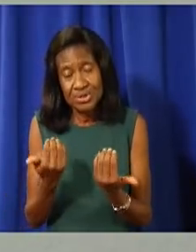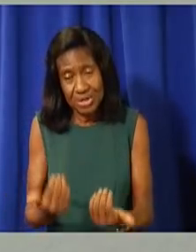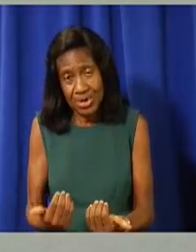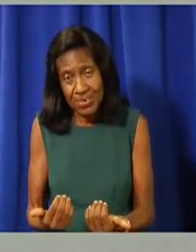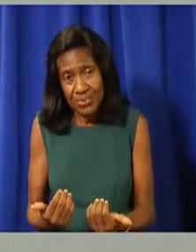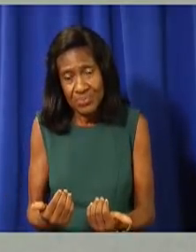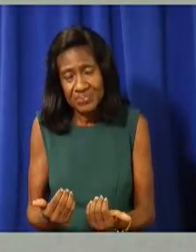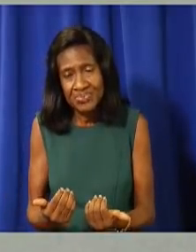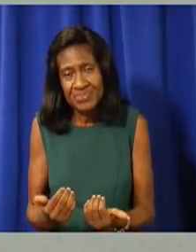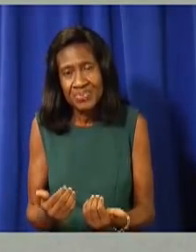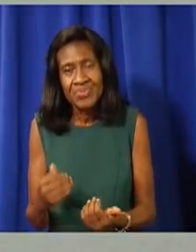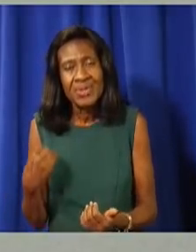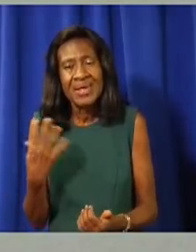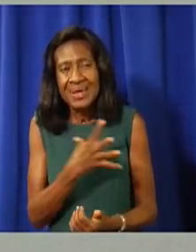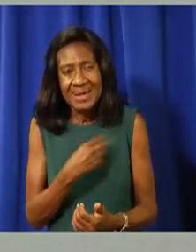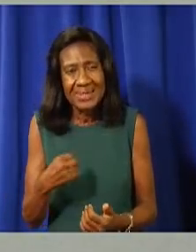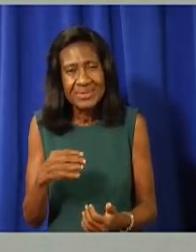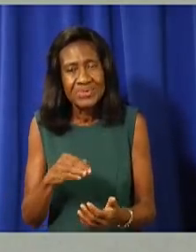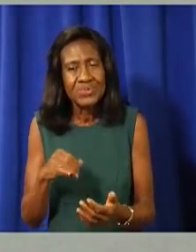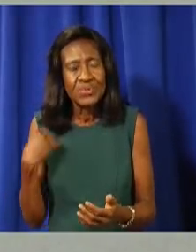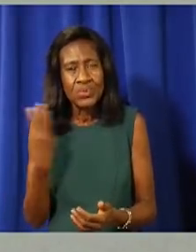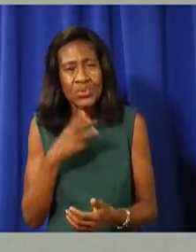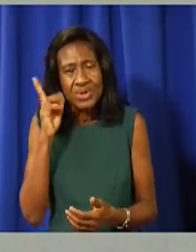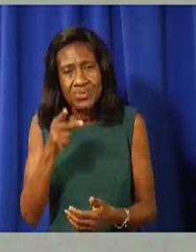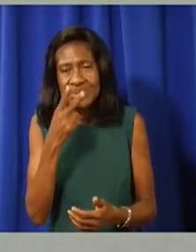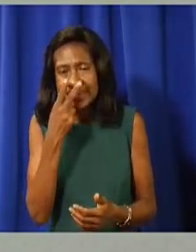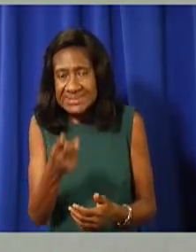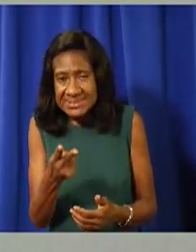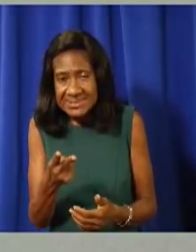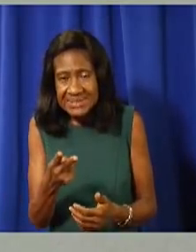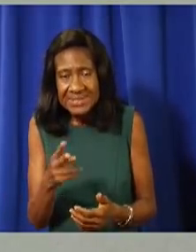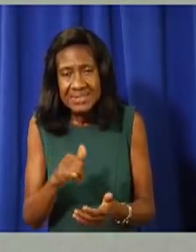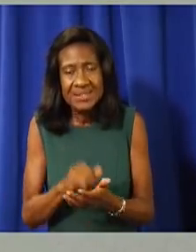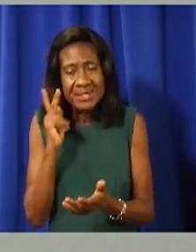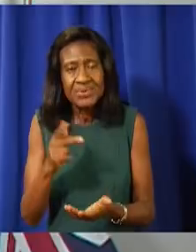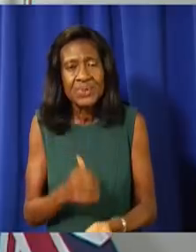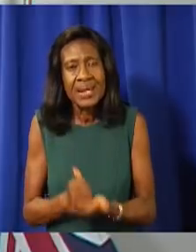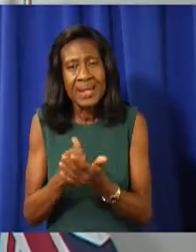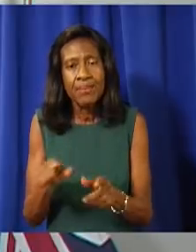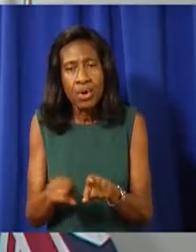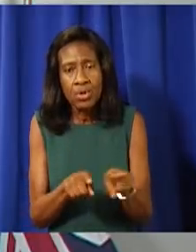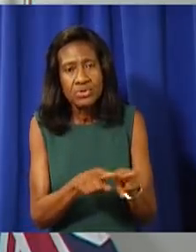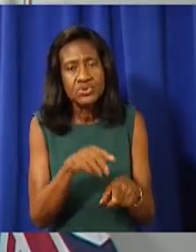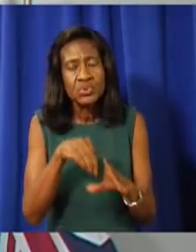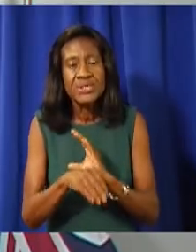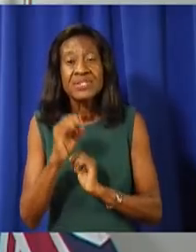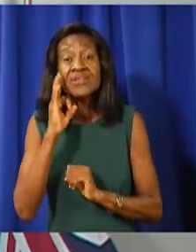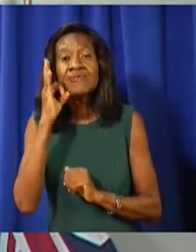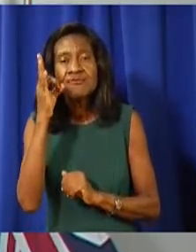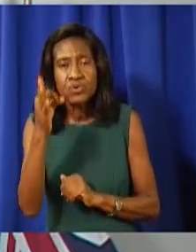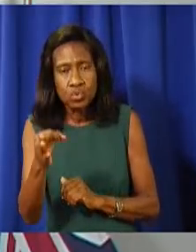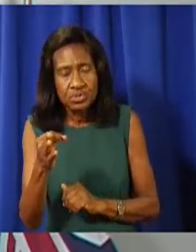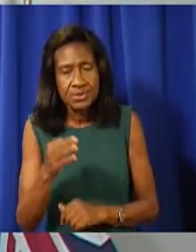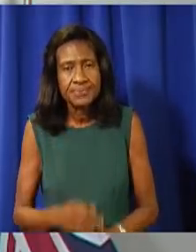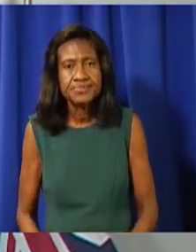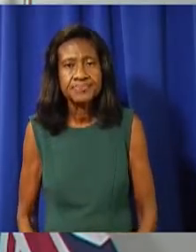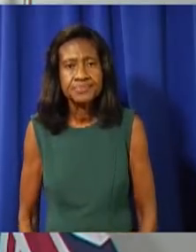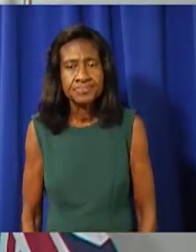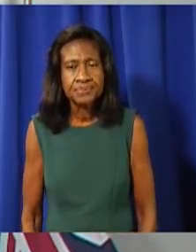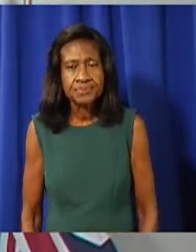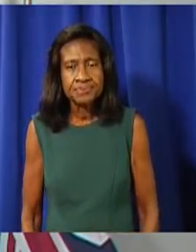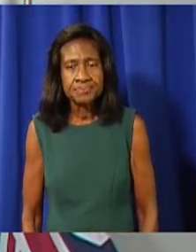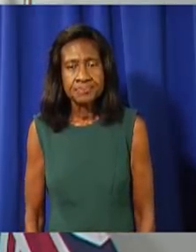optimism for the future. Thank you. Thank you very much, Your Excellency. We now go to the Minister for Health, the Honorable Sabrina Turner.